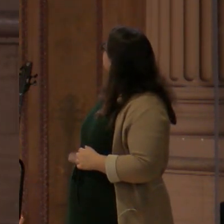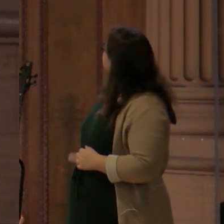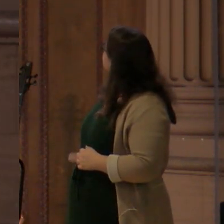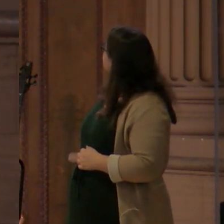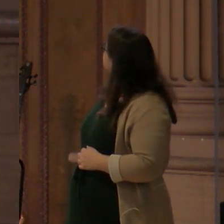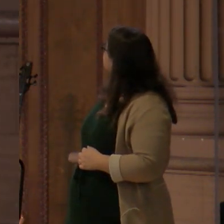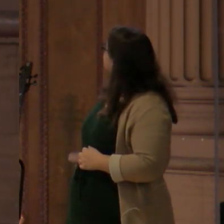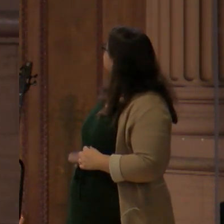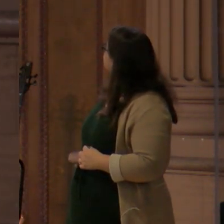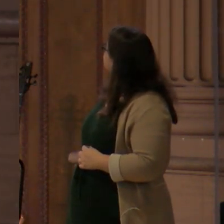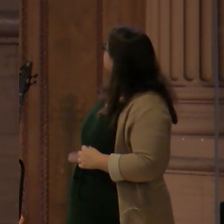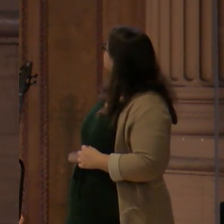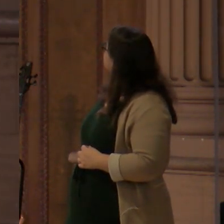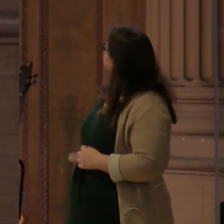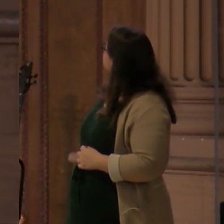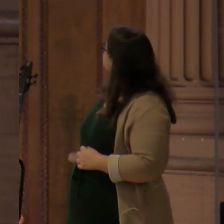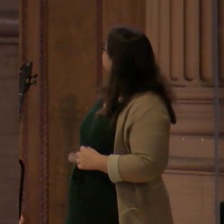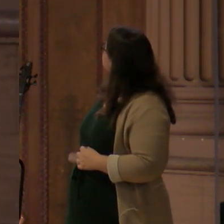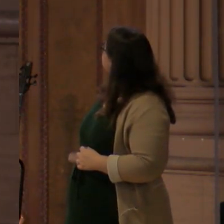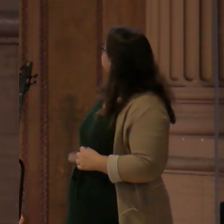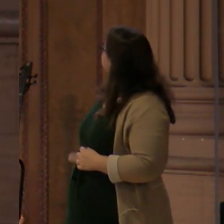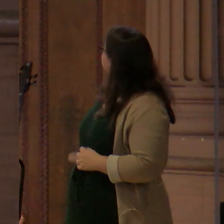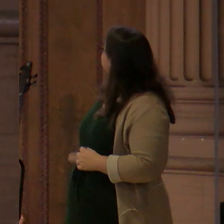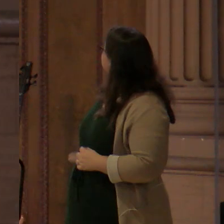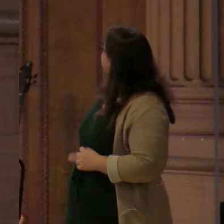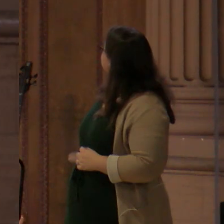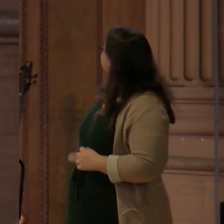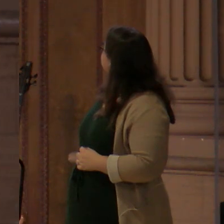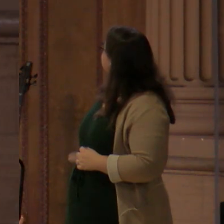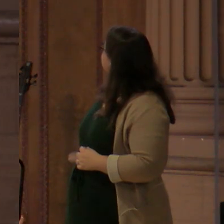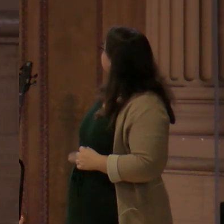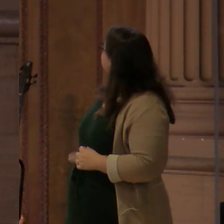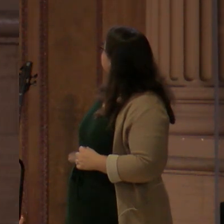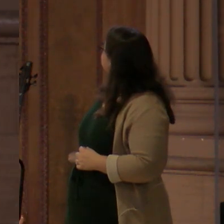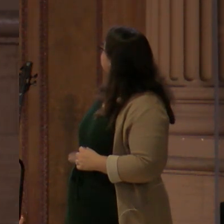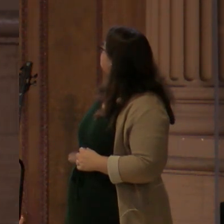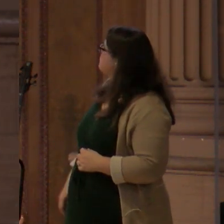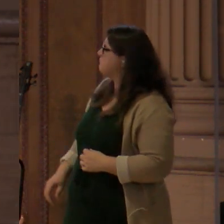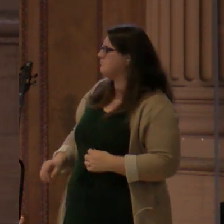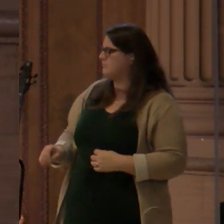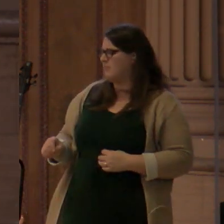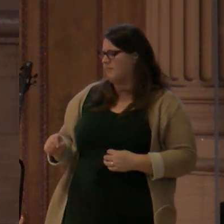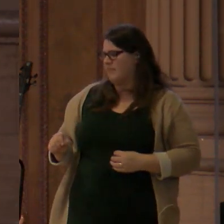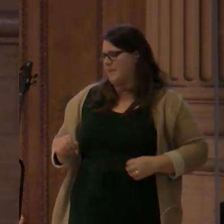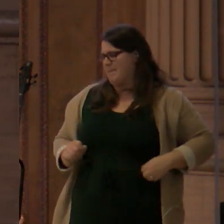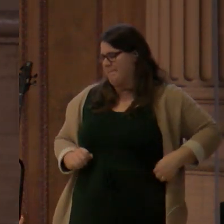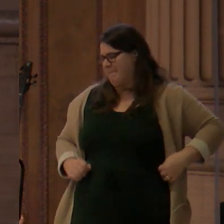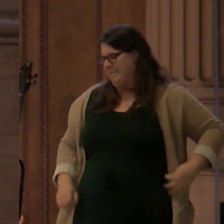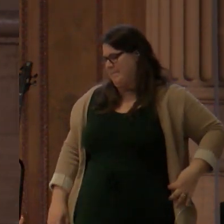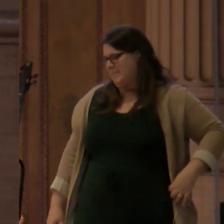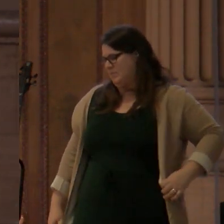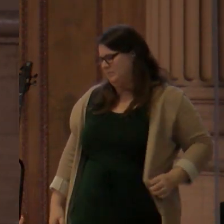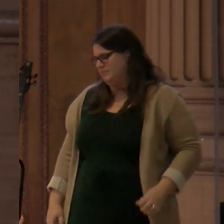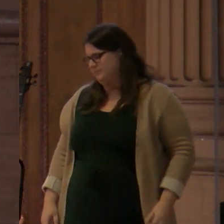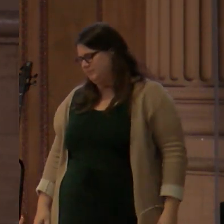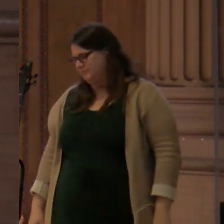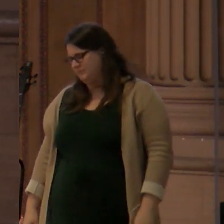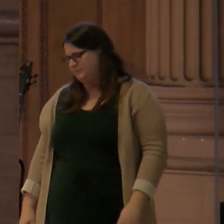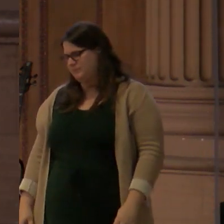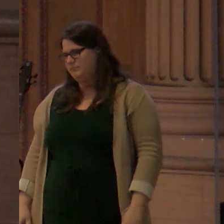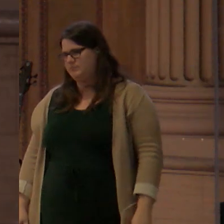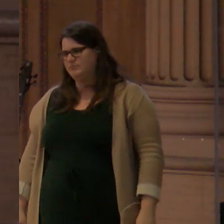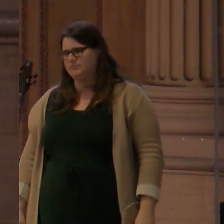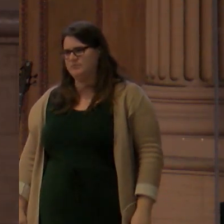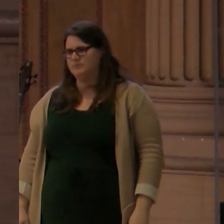When he lies, he speaks out of his own character, for he's a liar and the father of lies. Jumping to verse 47, whoever is of God, hears the words of